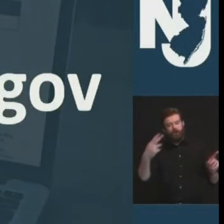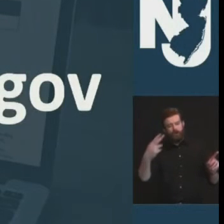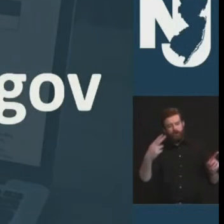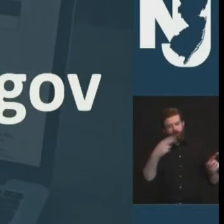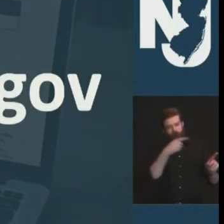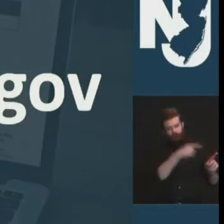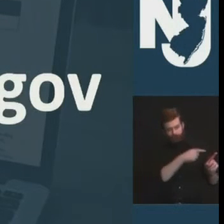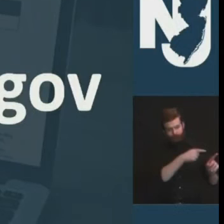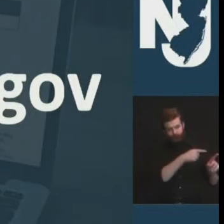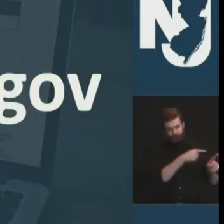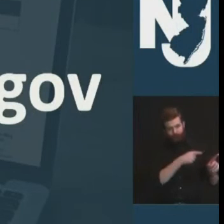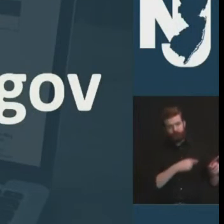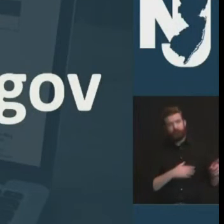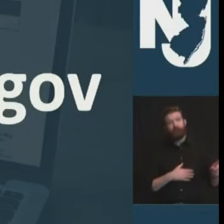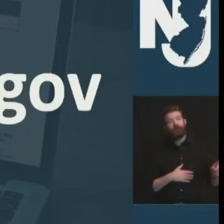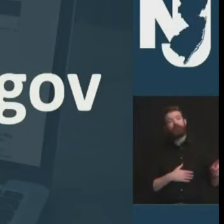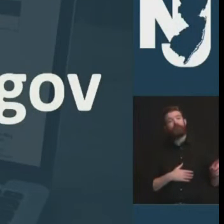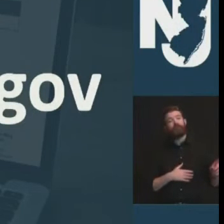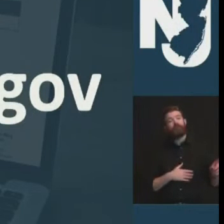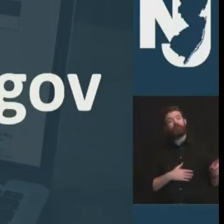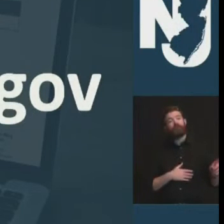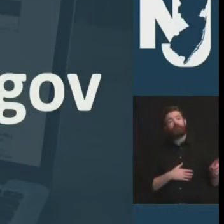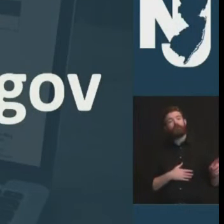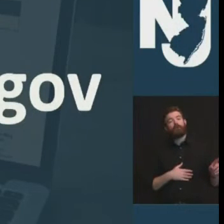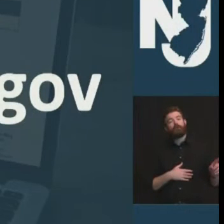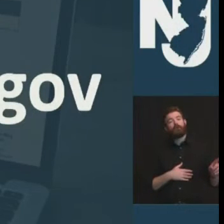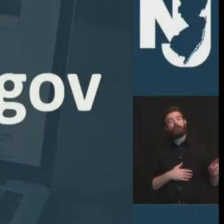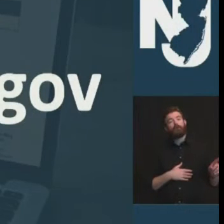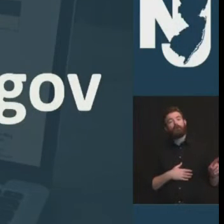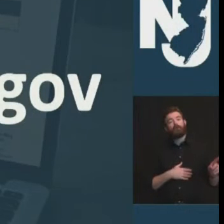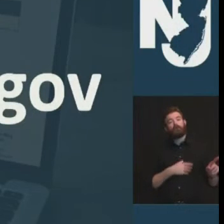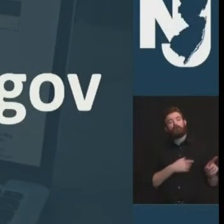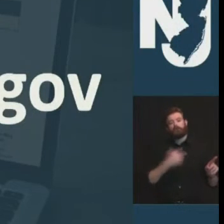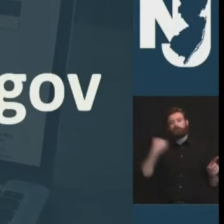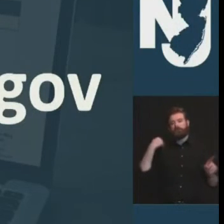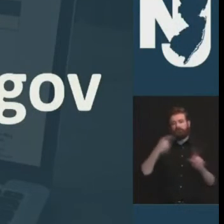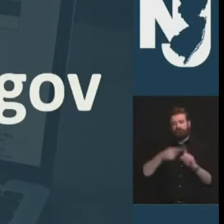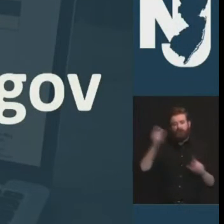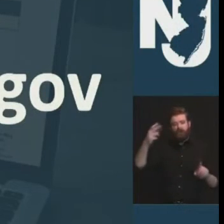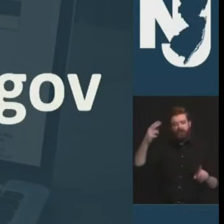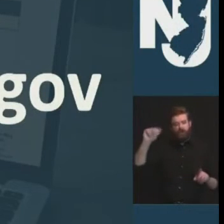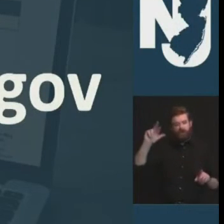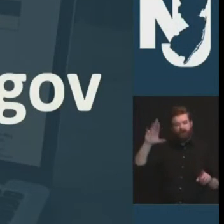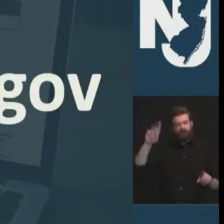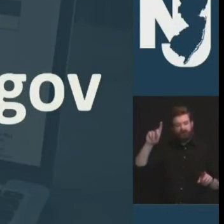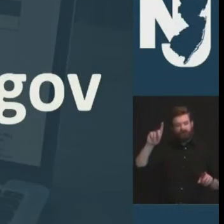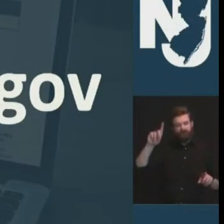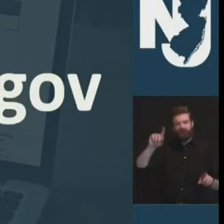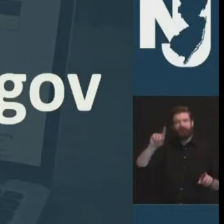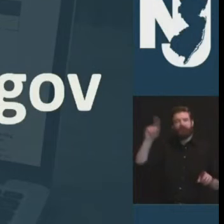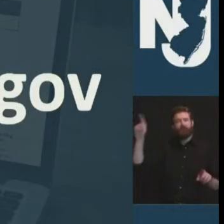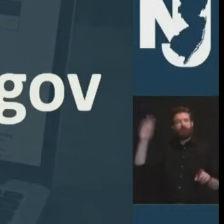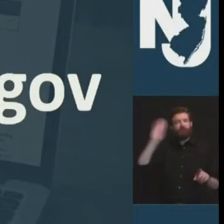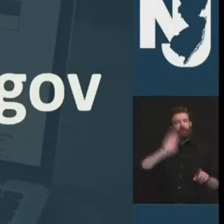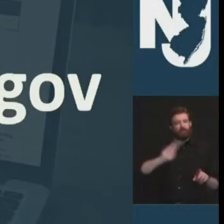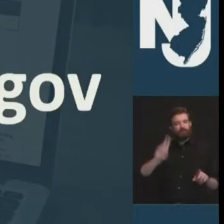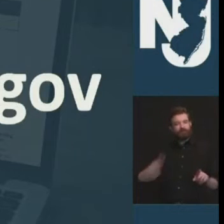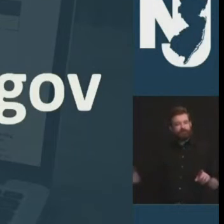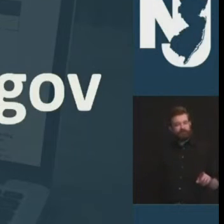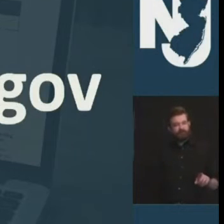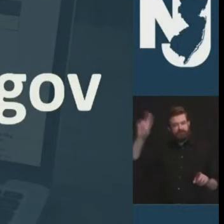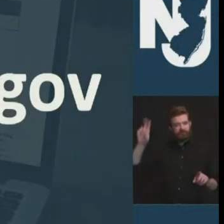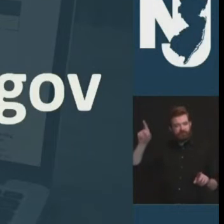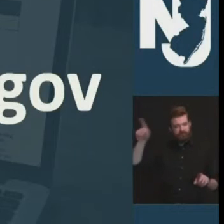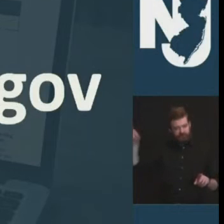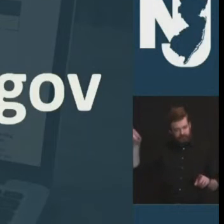he's ended up at brown university since then he's a leader judy knows him he and i were back and forth he did an outstanding piece yesterday in the washington